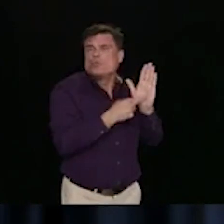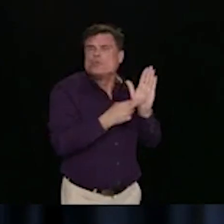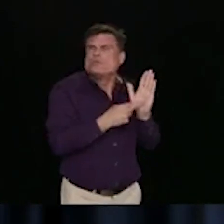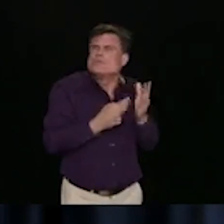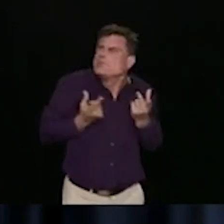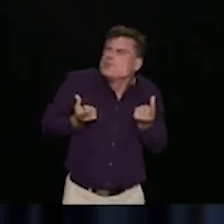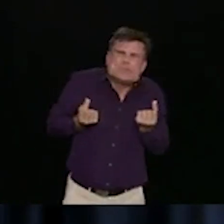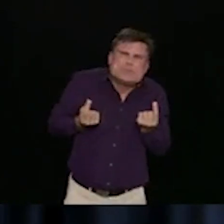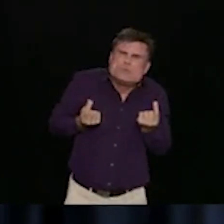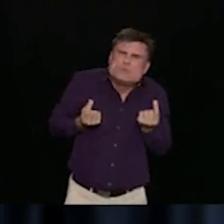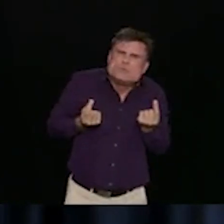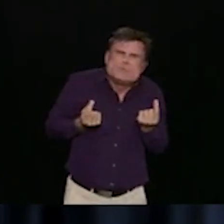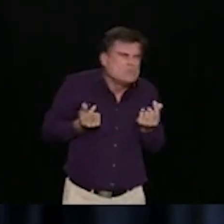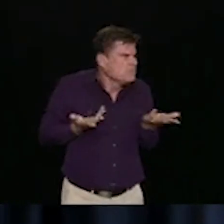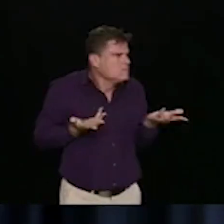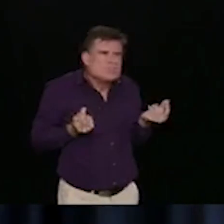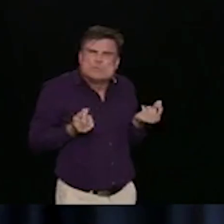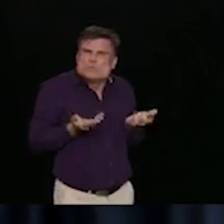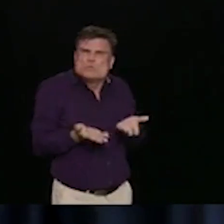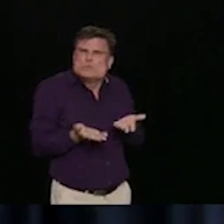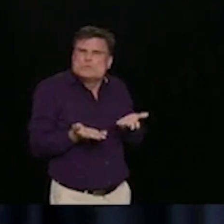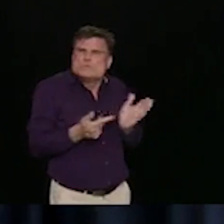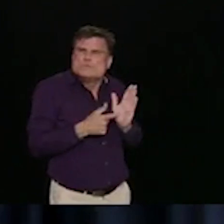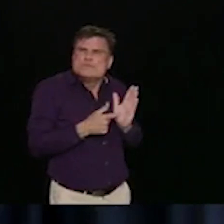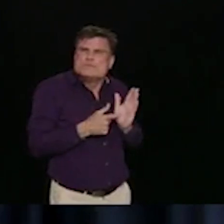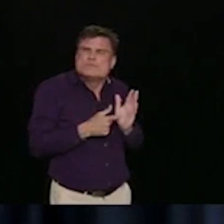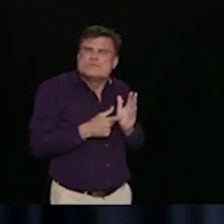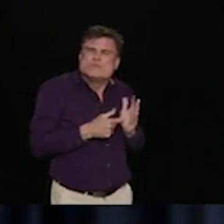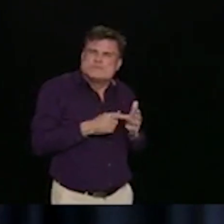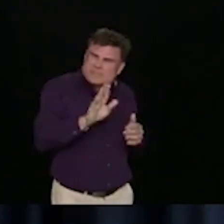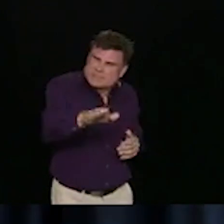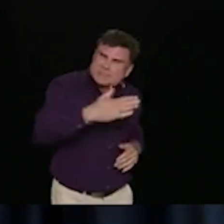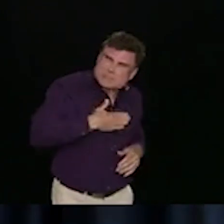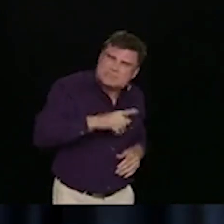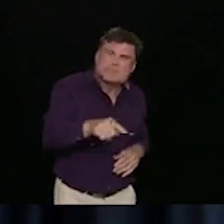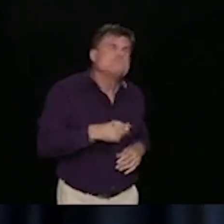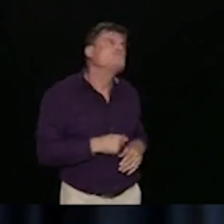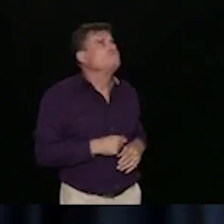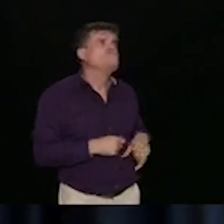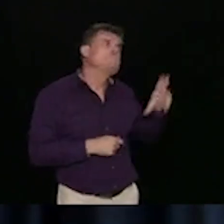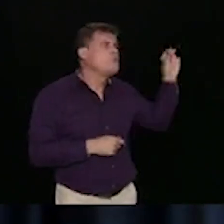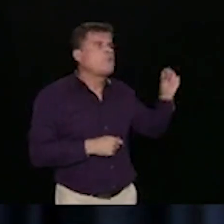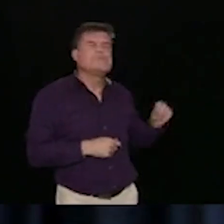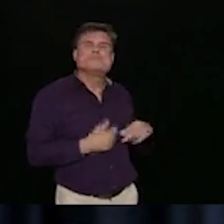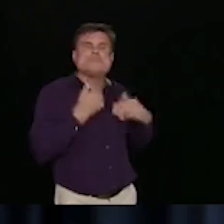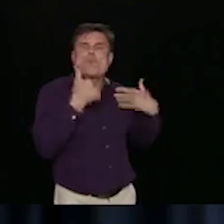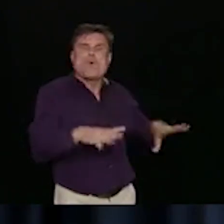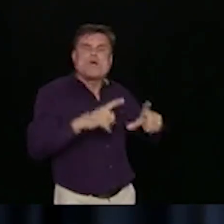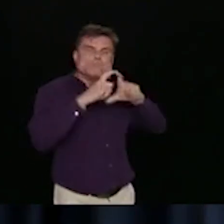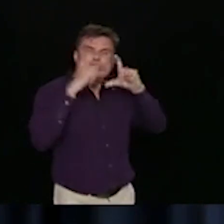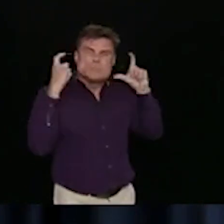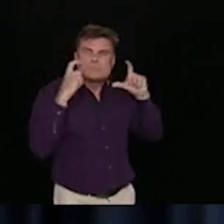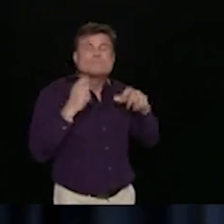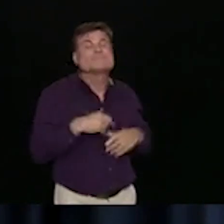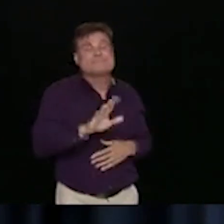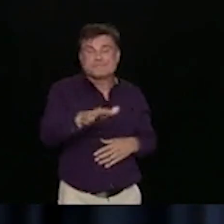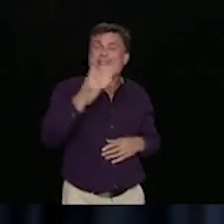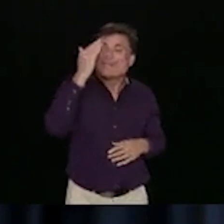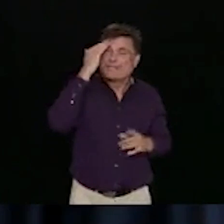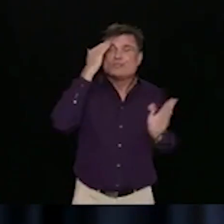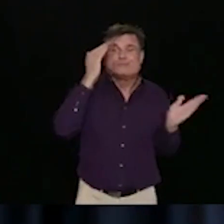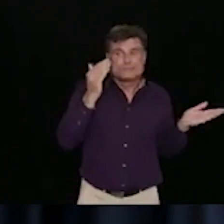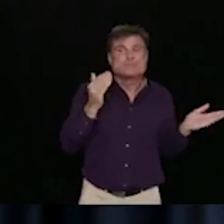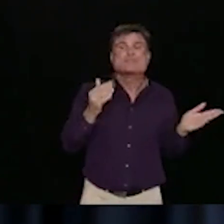I know. It's a very challenging situation and I've had some conversations with restaurant employees and owners about